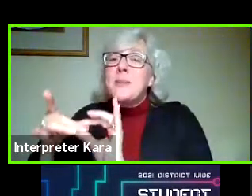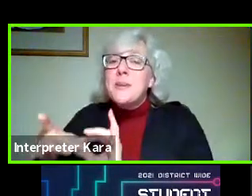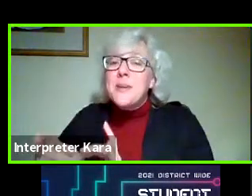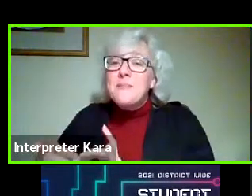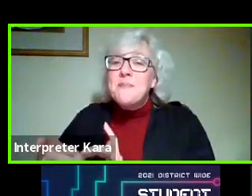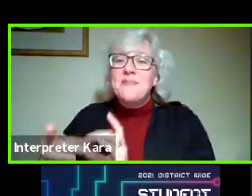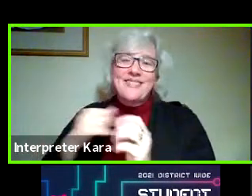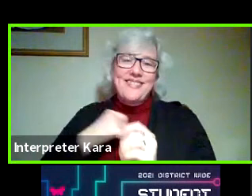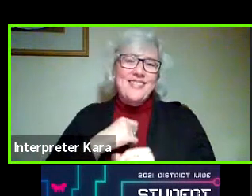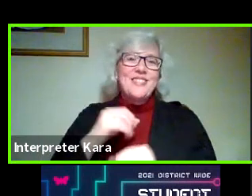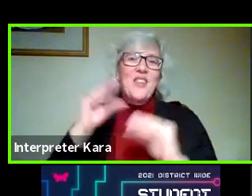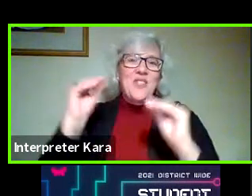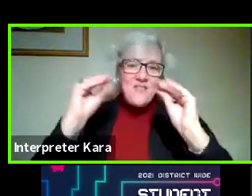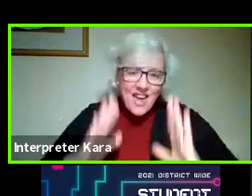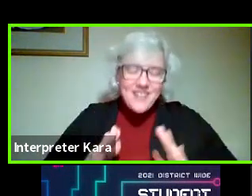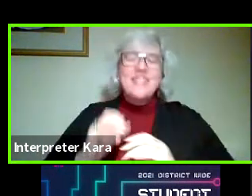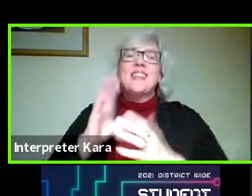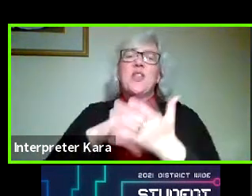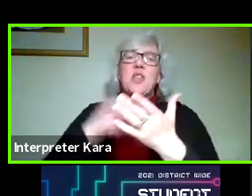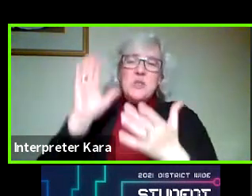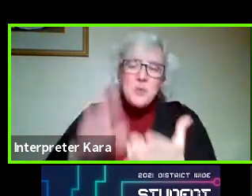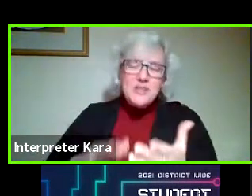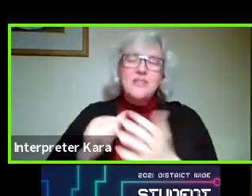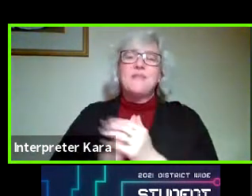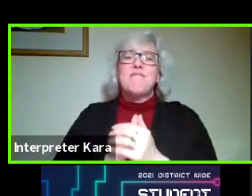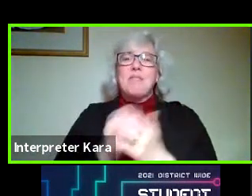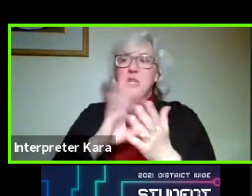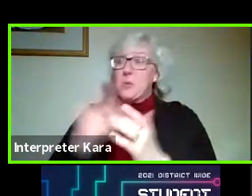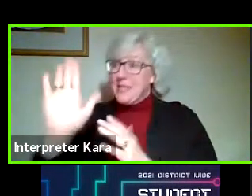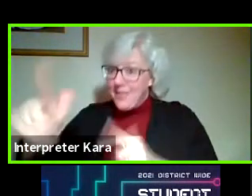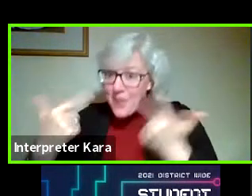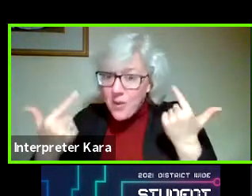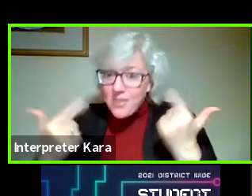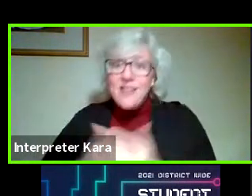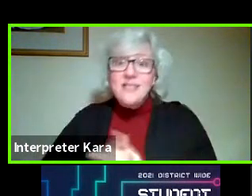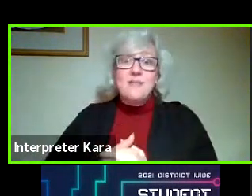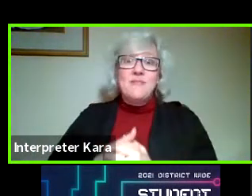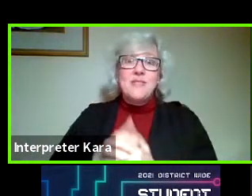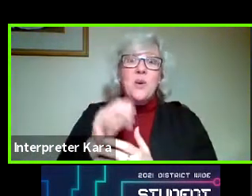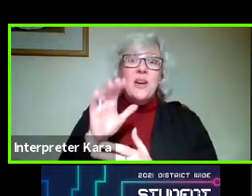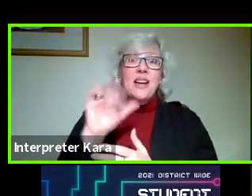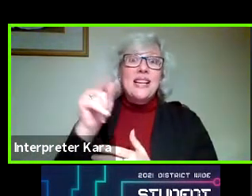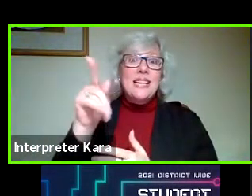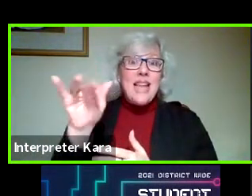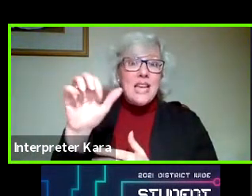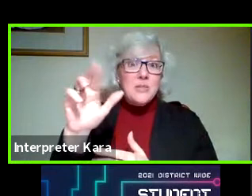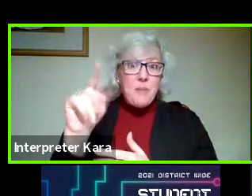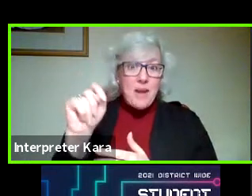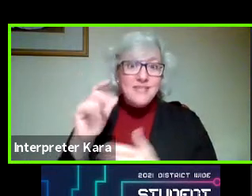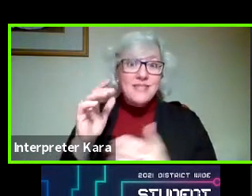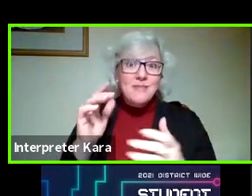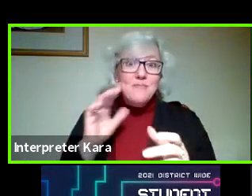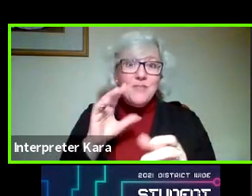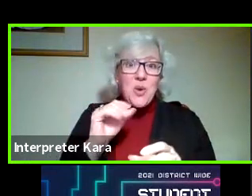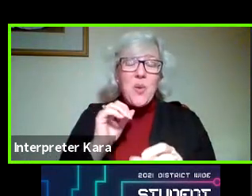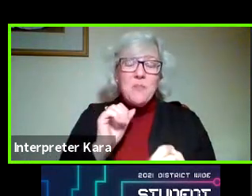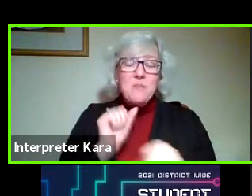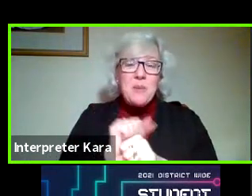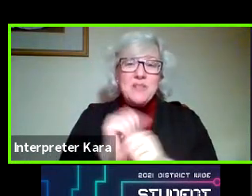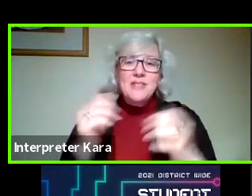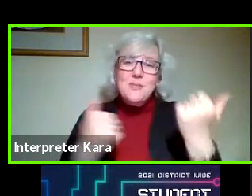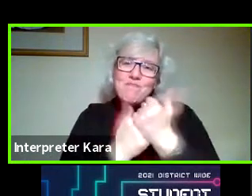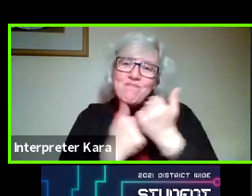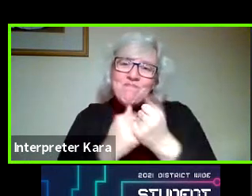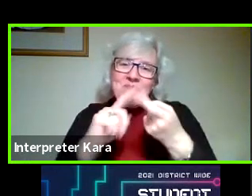the faculty, to the students, to the students in their lives, to some of their classmates. I really think that that's wonderful, too, the sort of peer